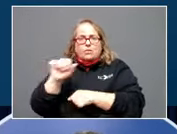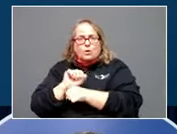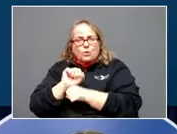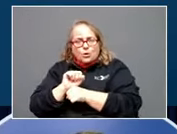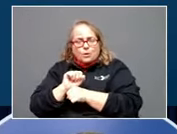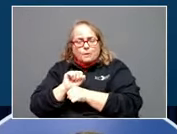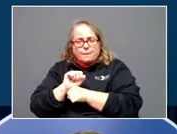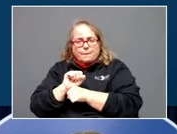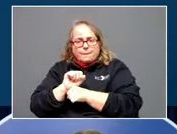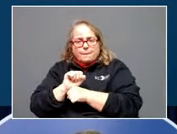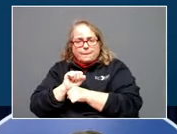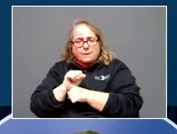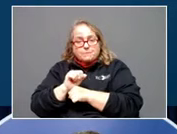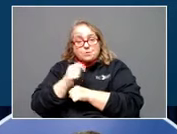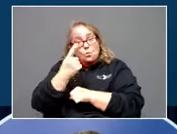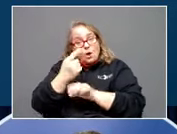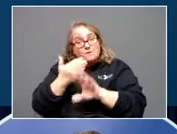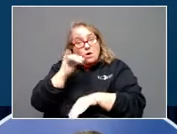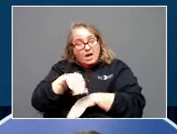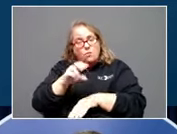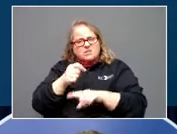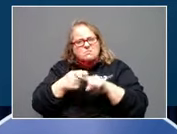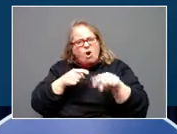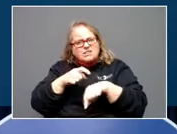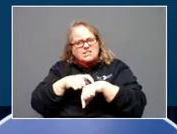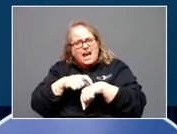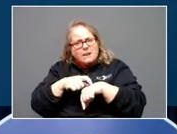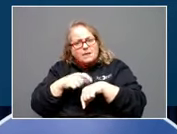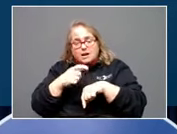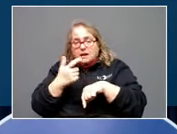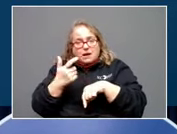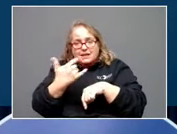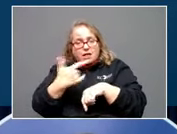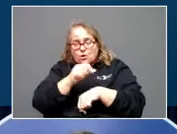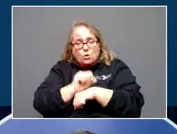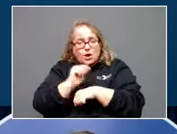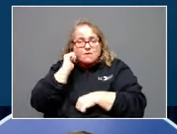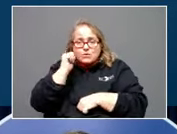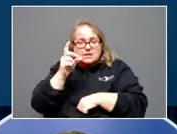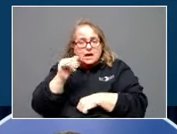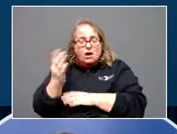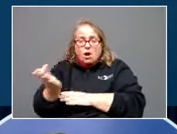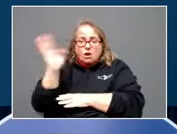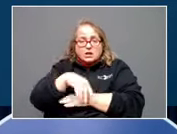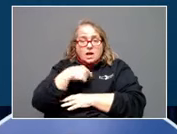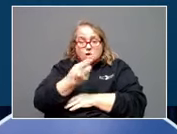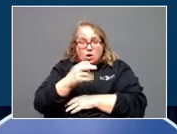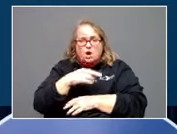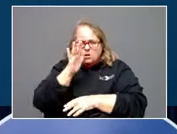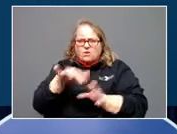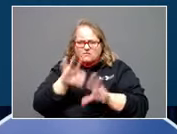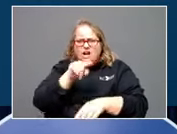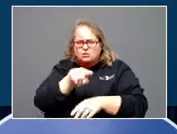before this, was part-time. Isn't that amazing? And they're working every day, all day. I told her we've to find her a full-time job.